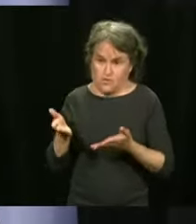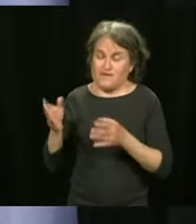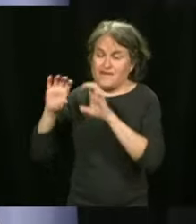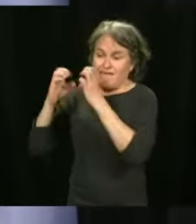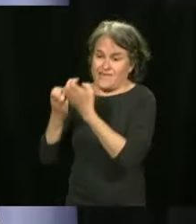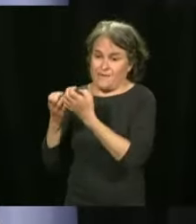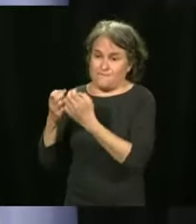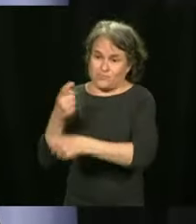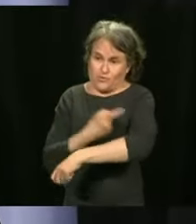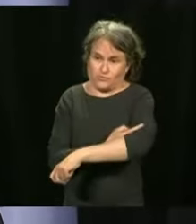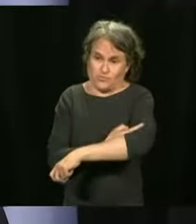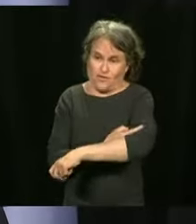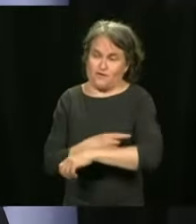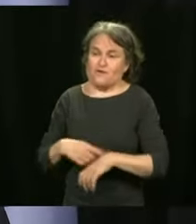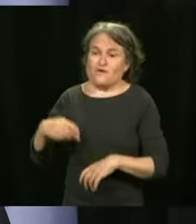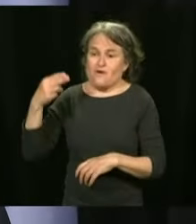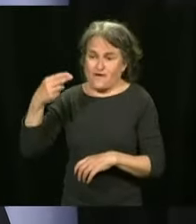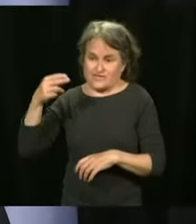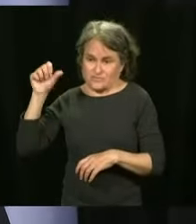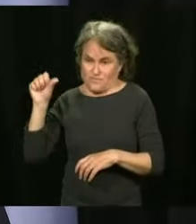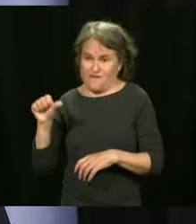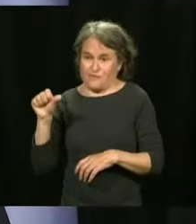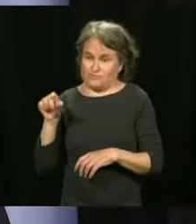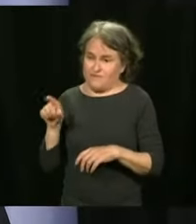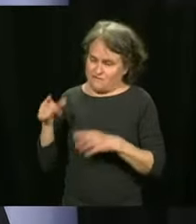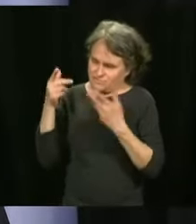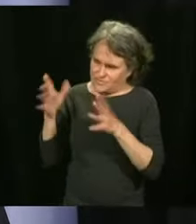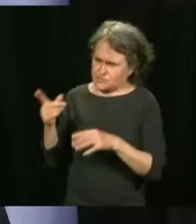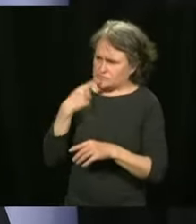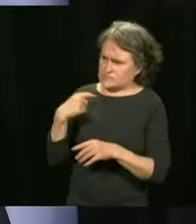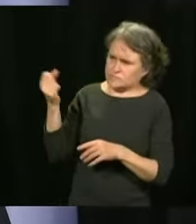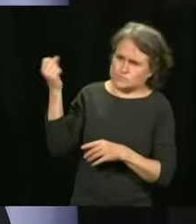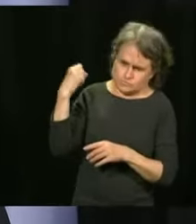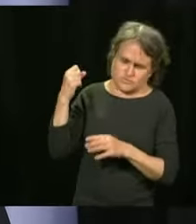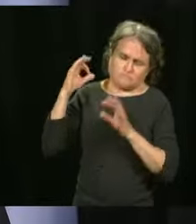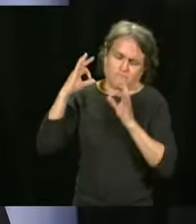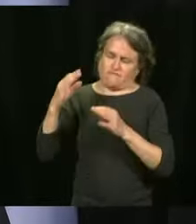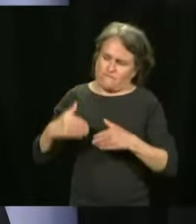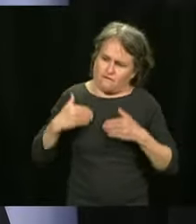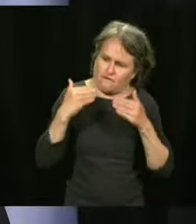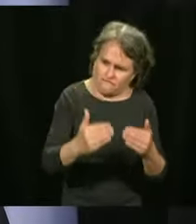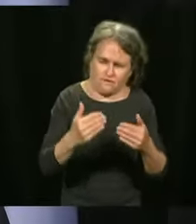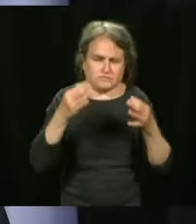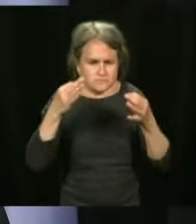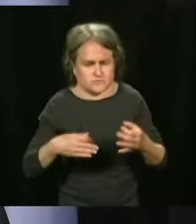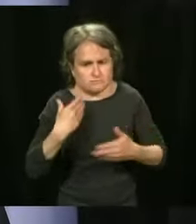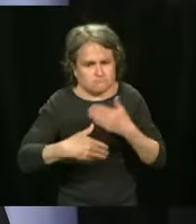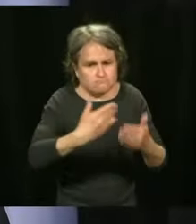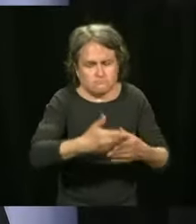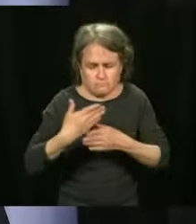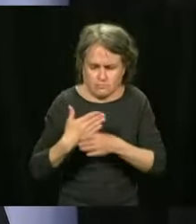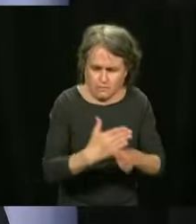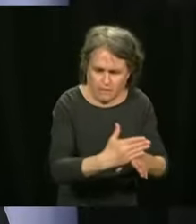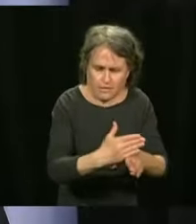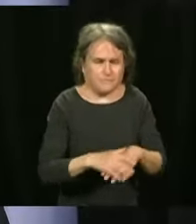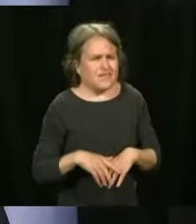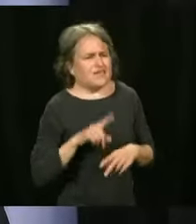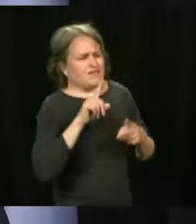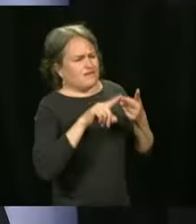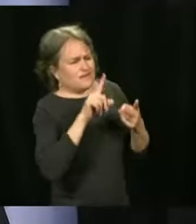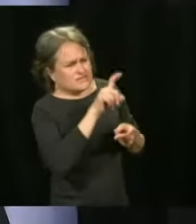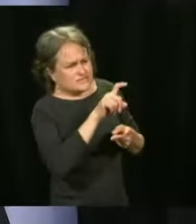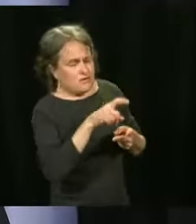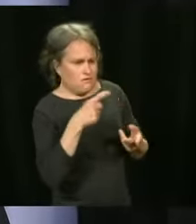proceed. But it's just a matter of finalizing this over the next few days. So, we're going to vaccinate in the school? Well, obviously that is the